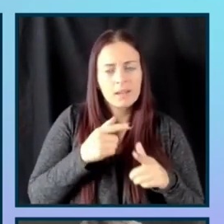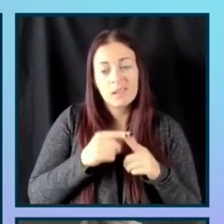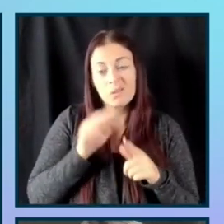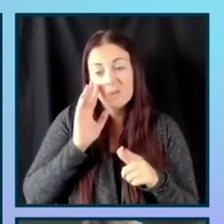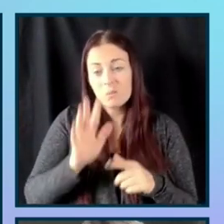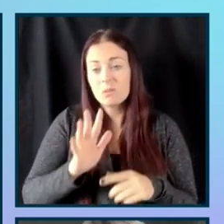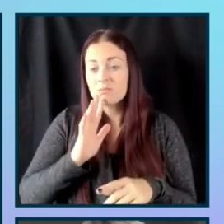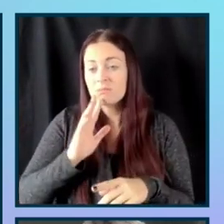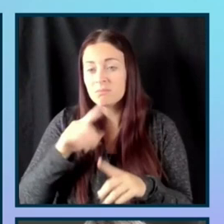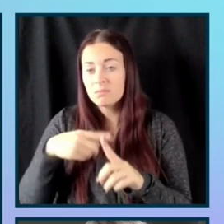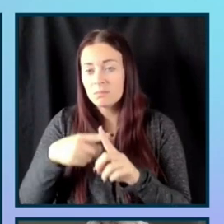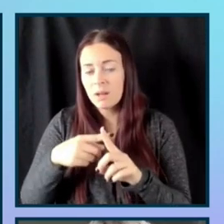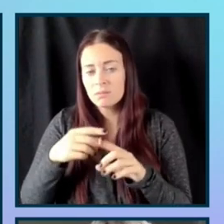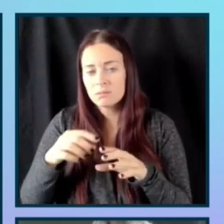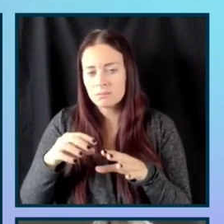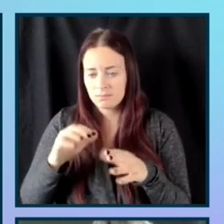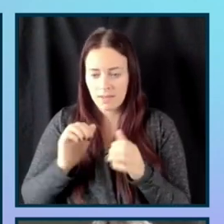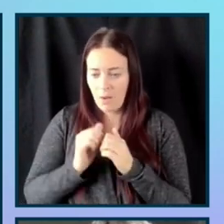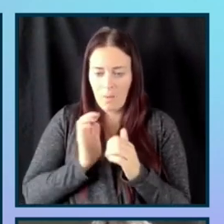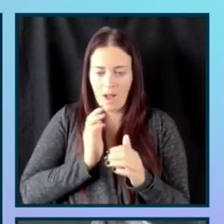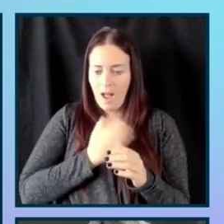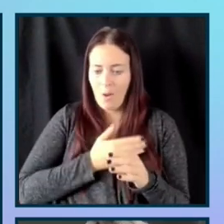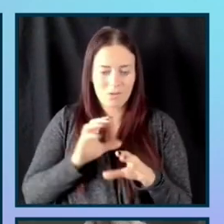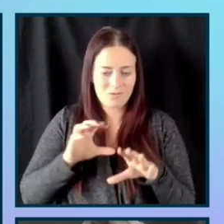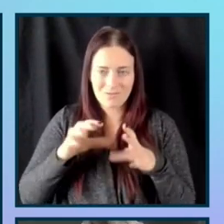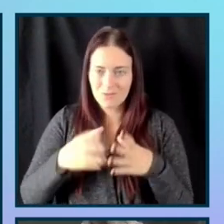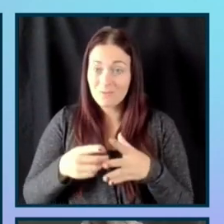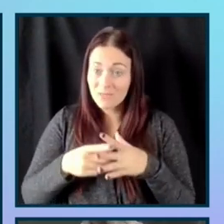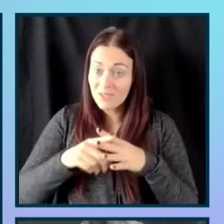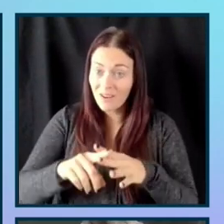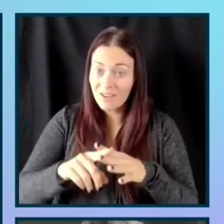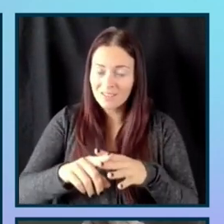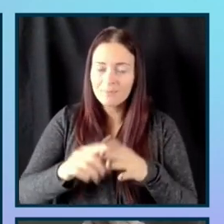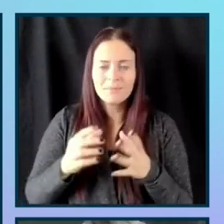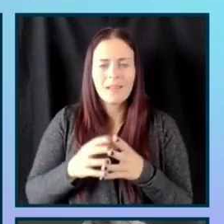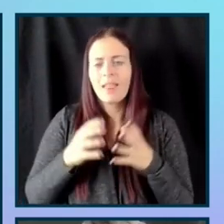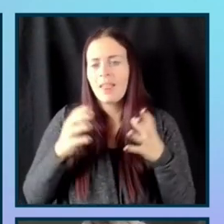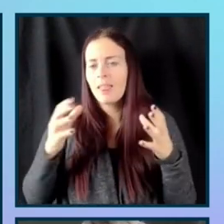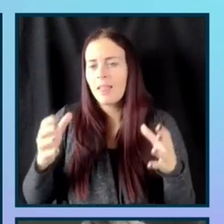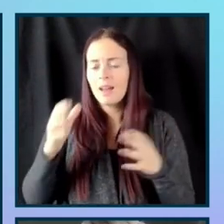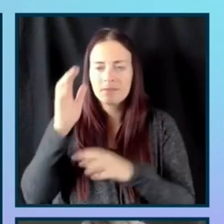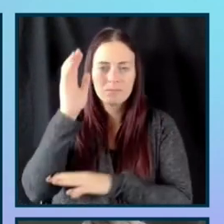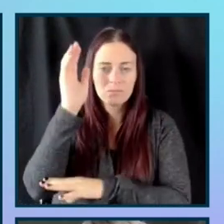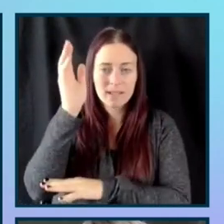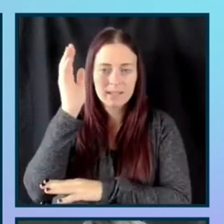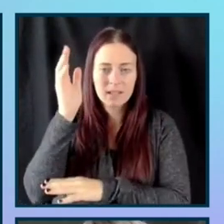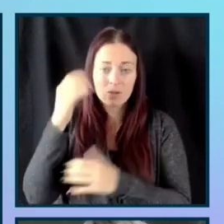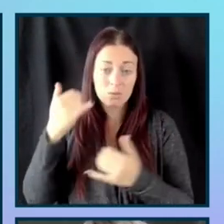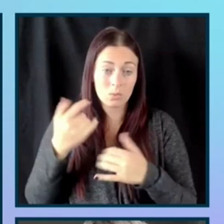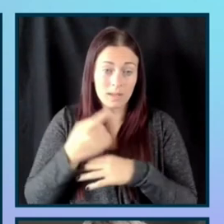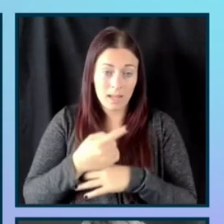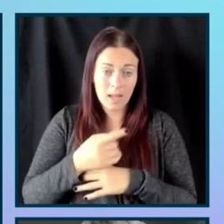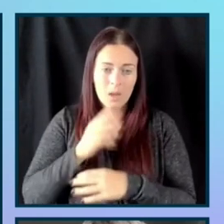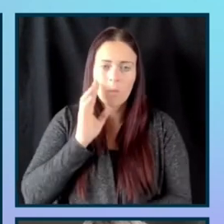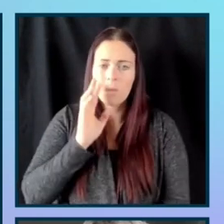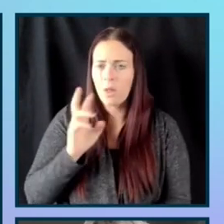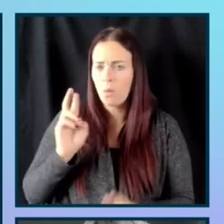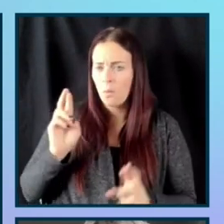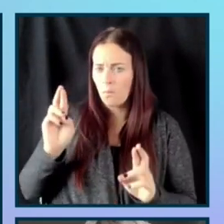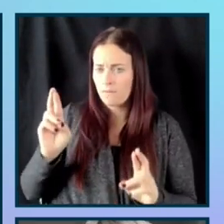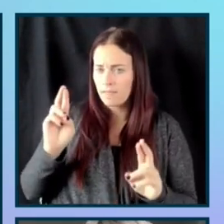how we as a group got started. Really, a lot of this presentation is going to hopefully